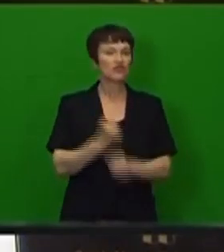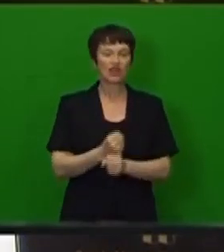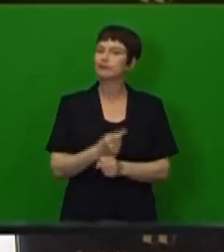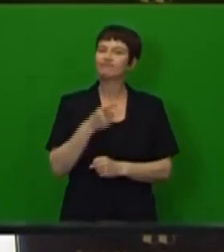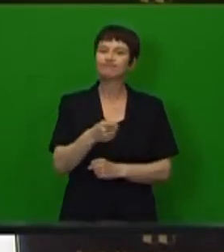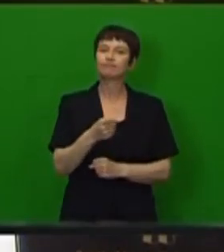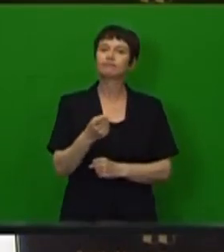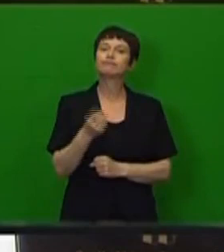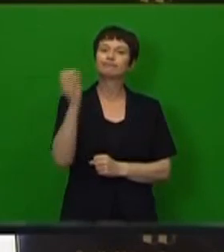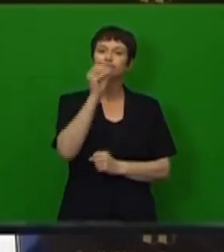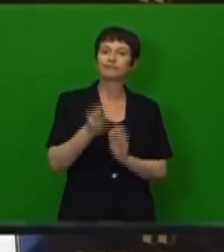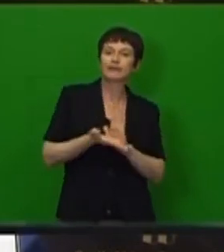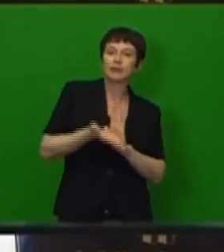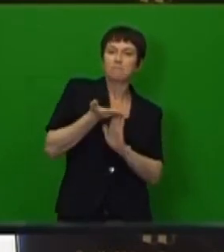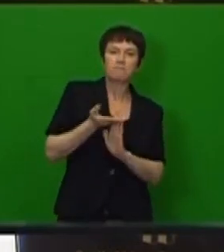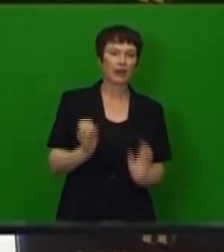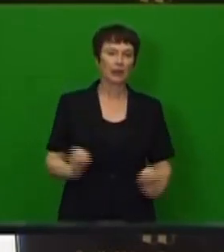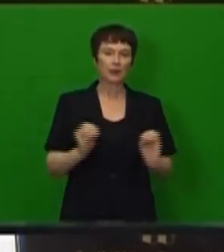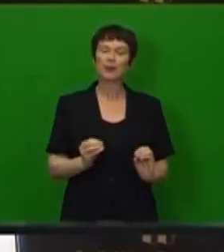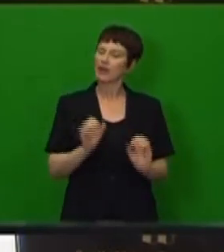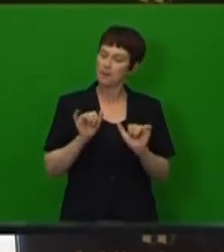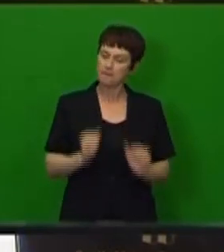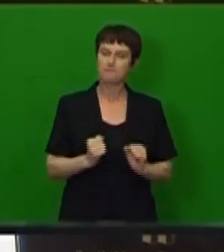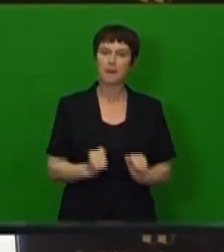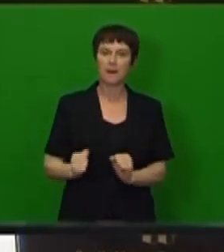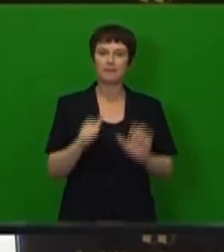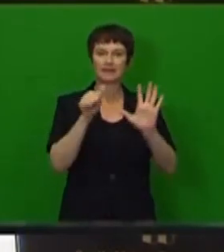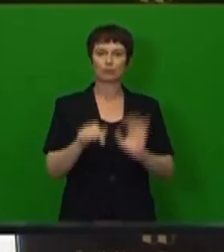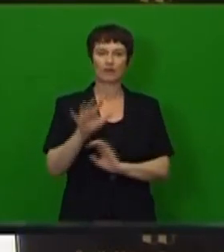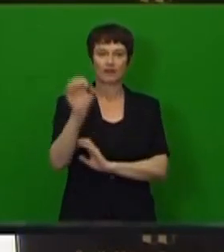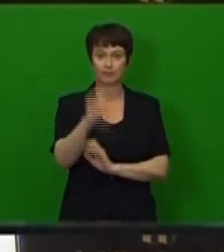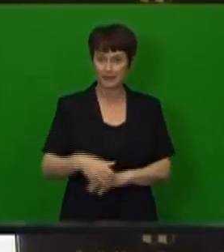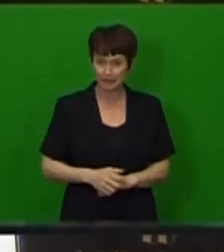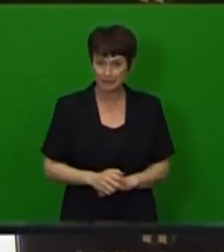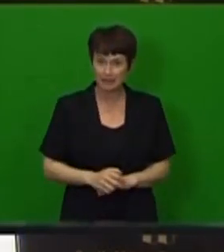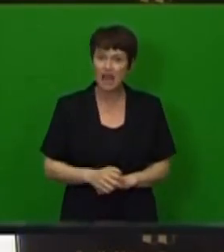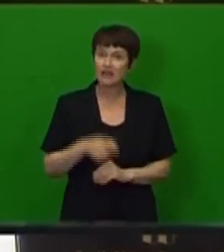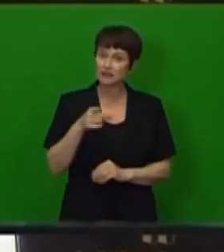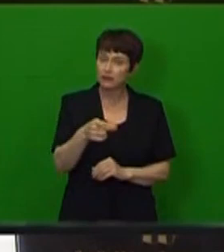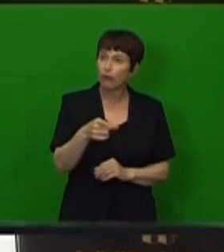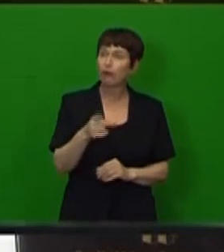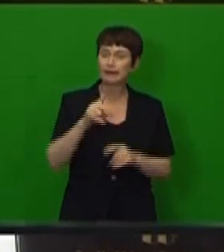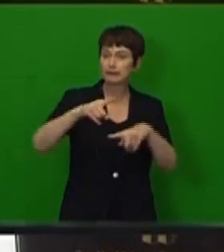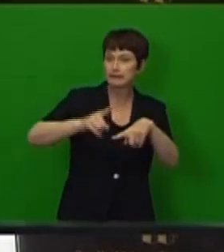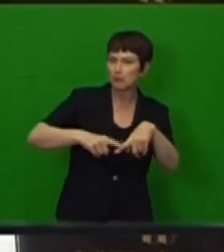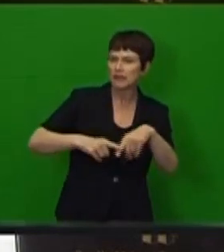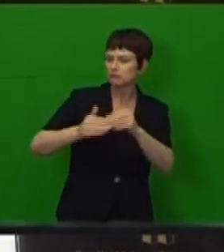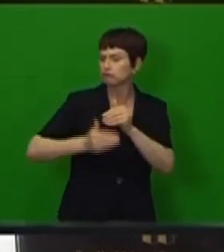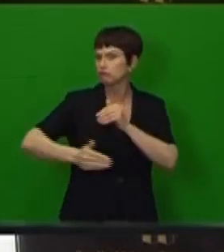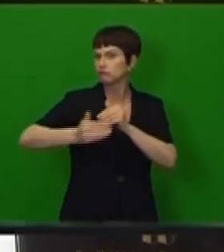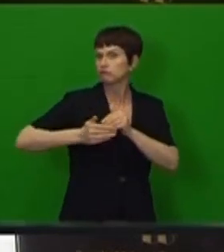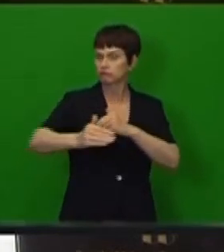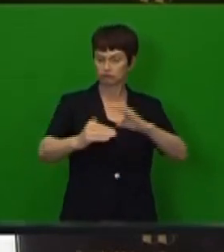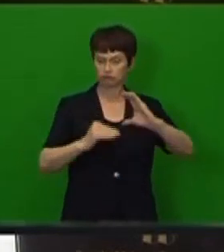Monetary policy actions will continue to focus on anchoring inflation expectations near the midpoint of the inflation target